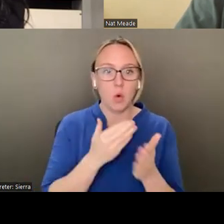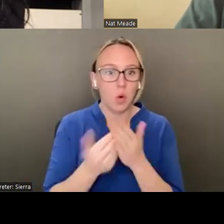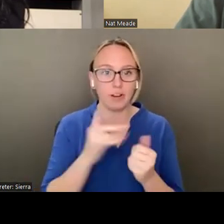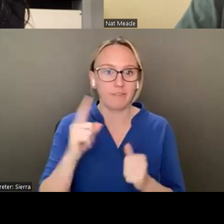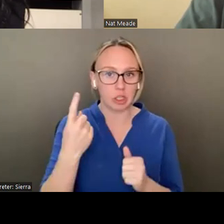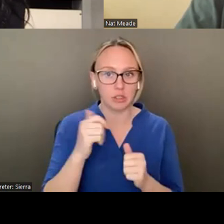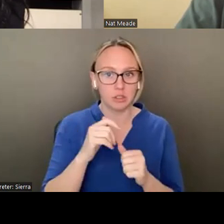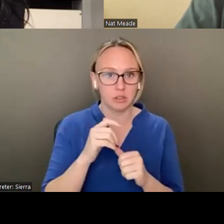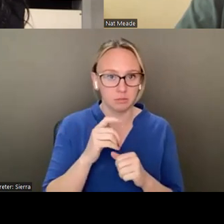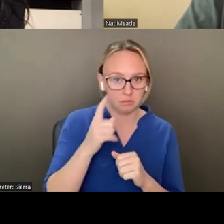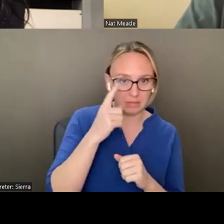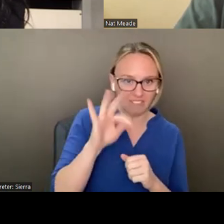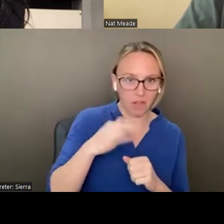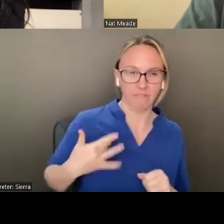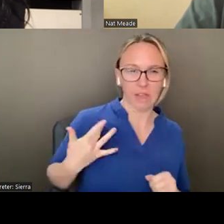who looks ready.